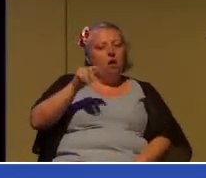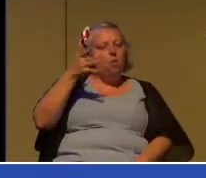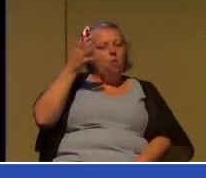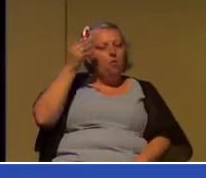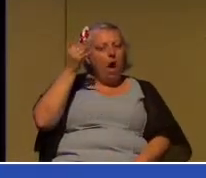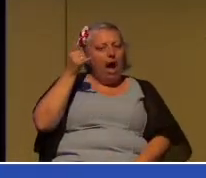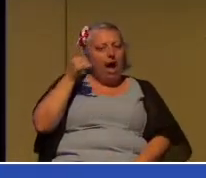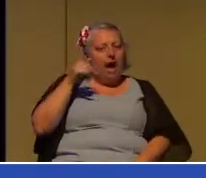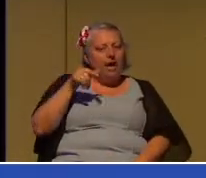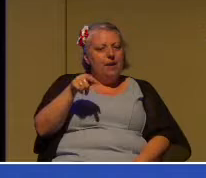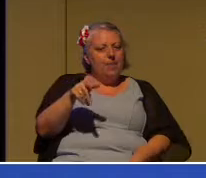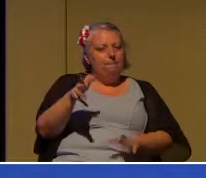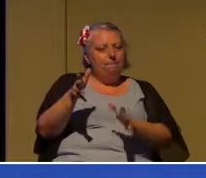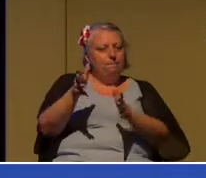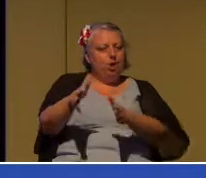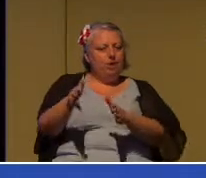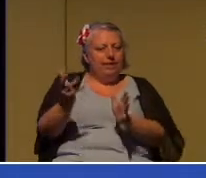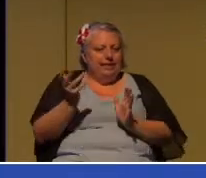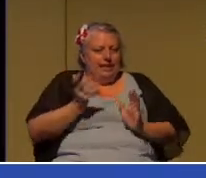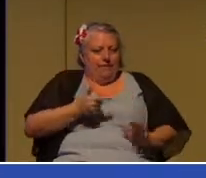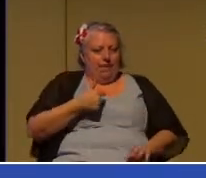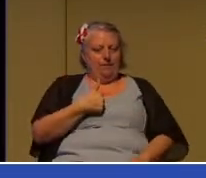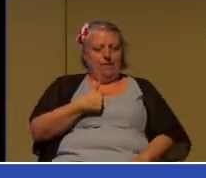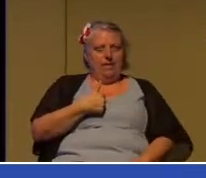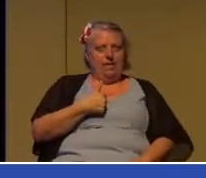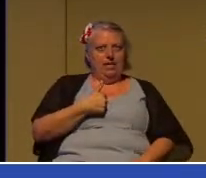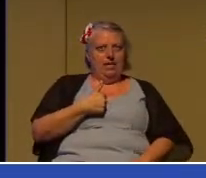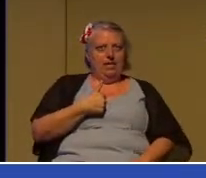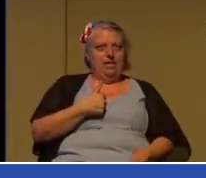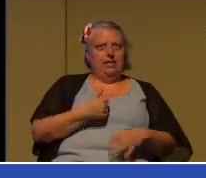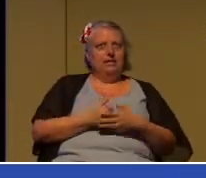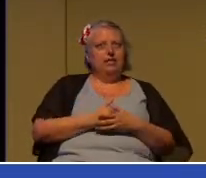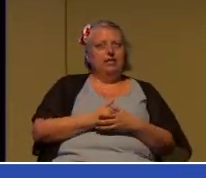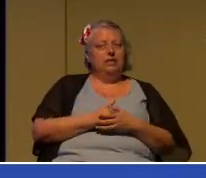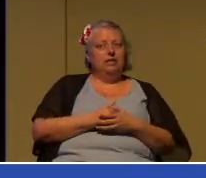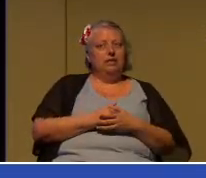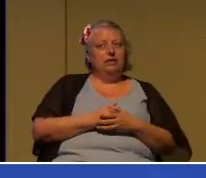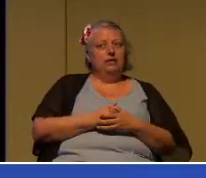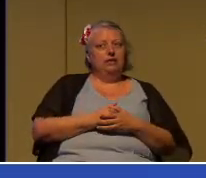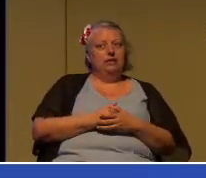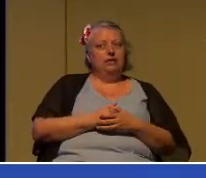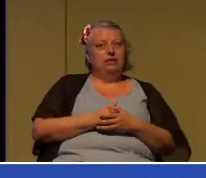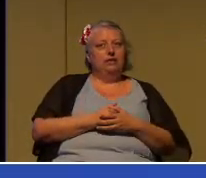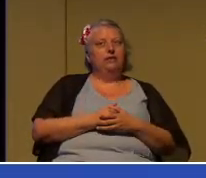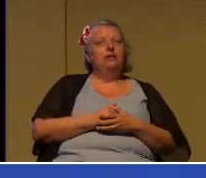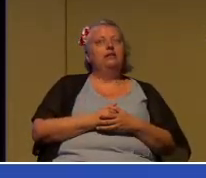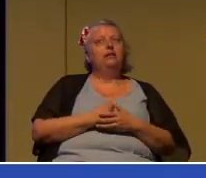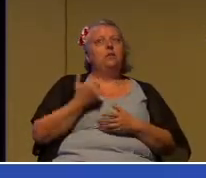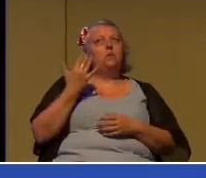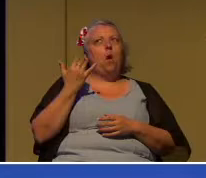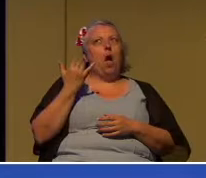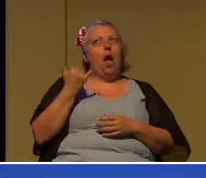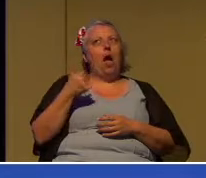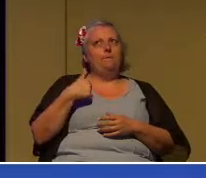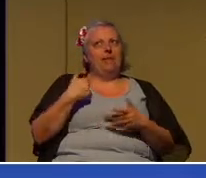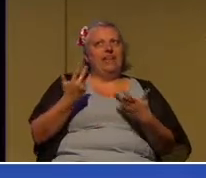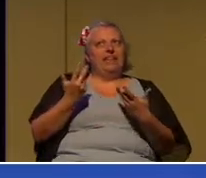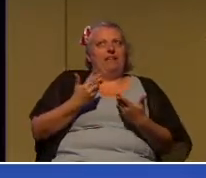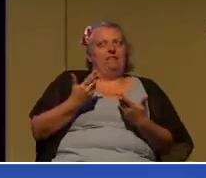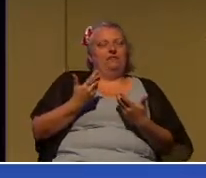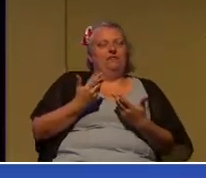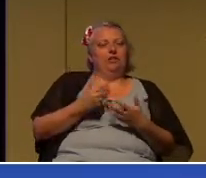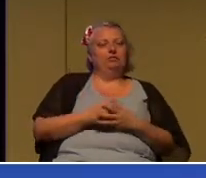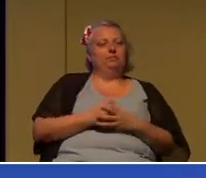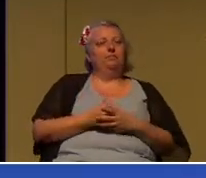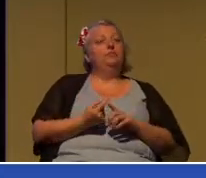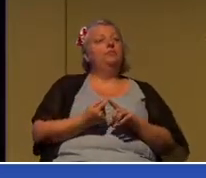why you're being left behind or the other person is moving on. Think back to the